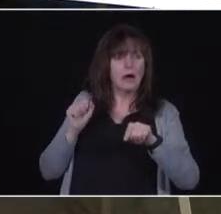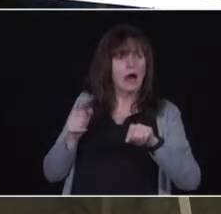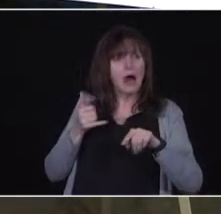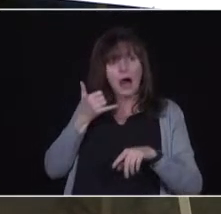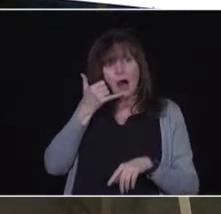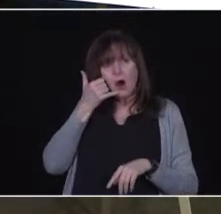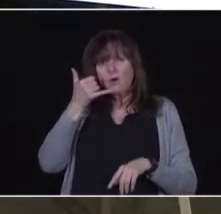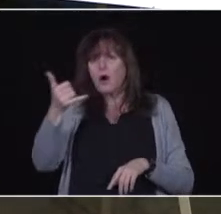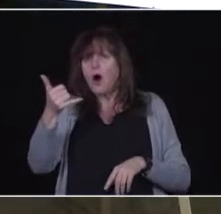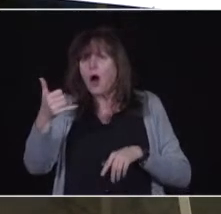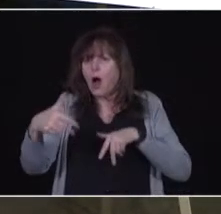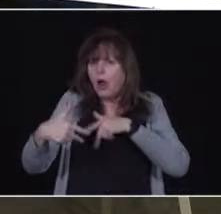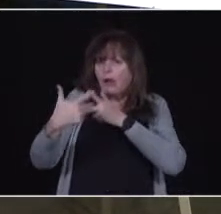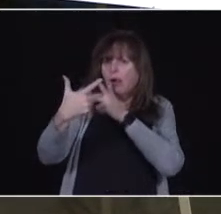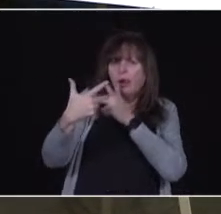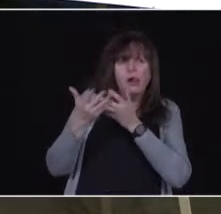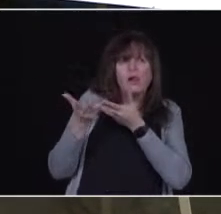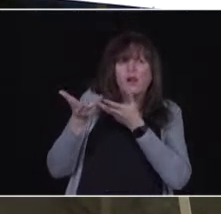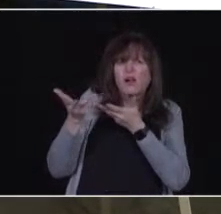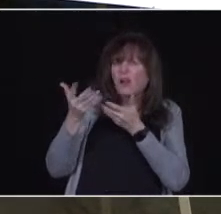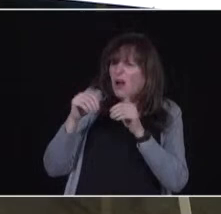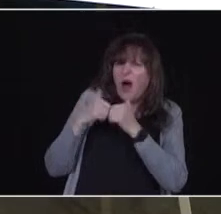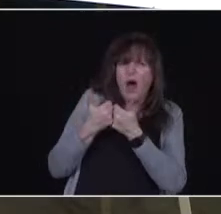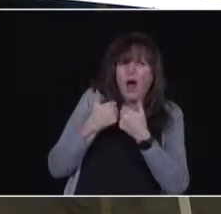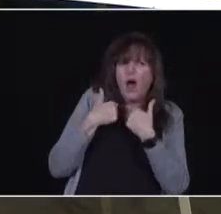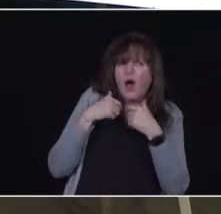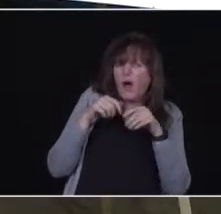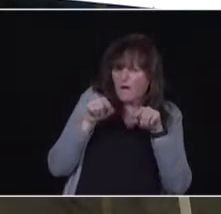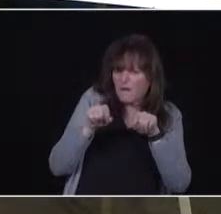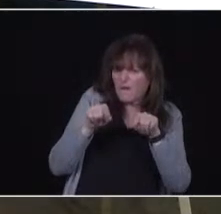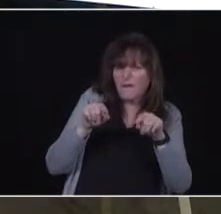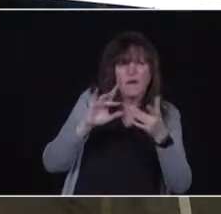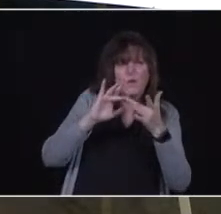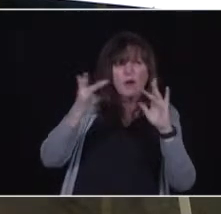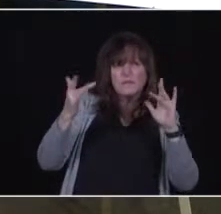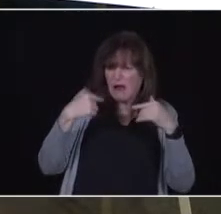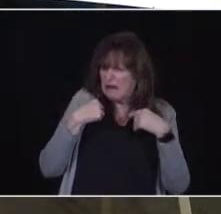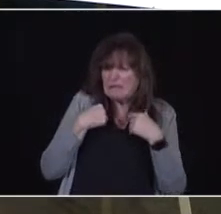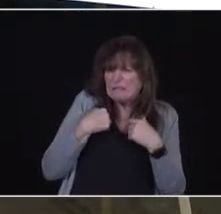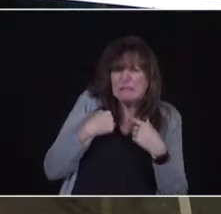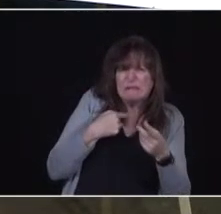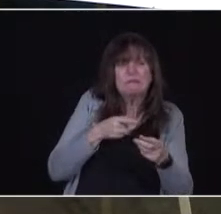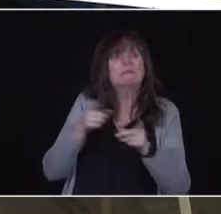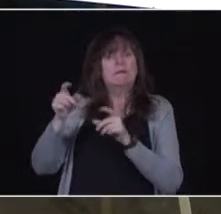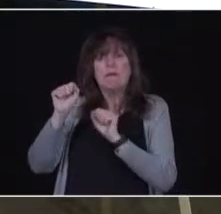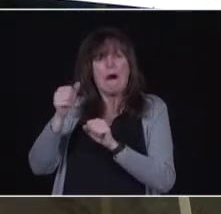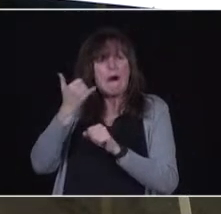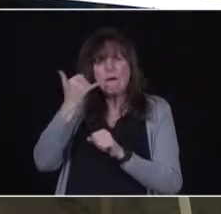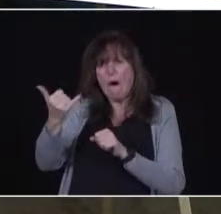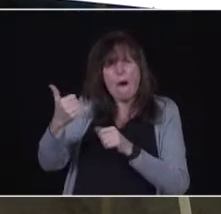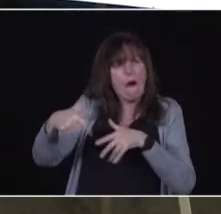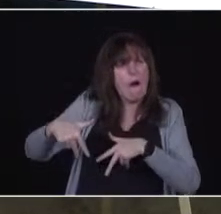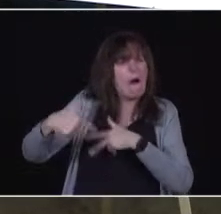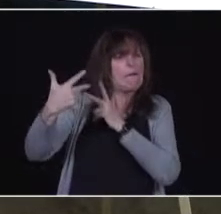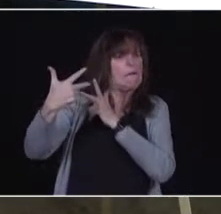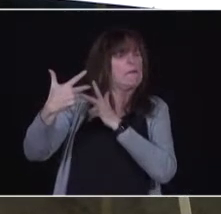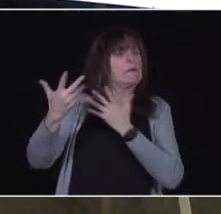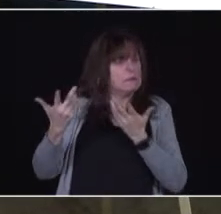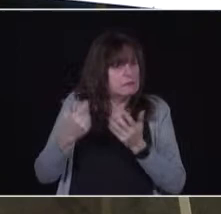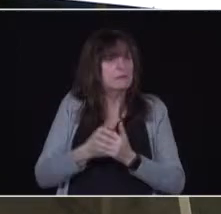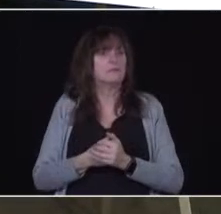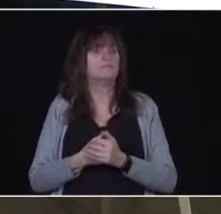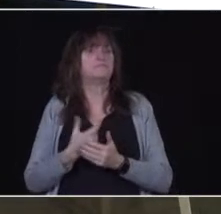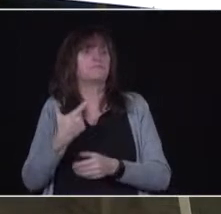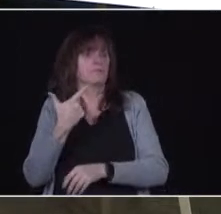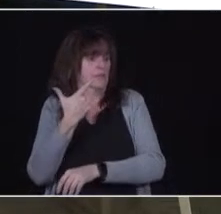who are not going to go online or can't use the call centre, I simply suggest to you to become a vaccine concierge as family members